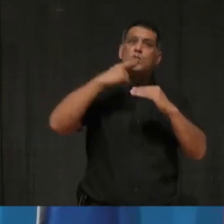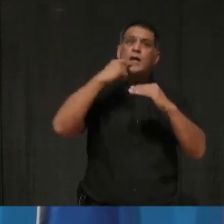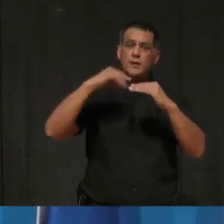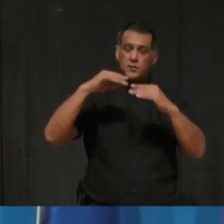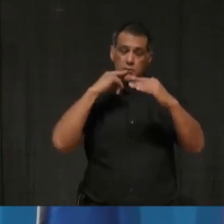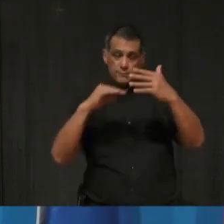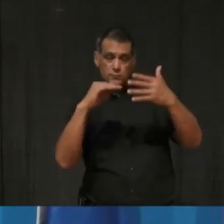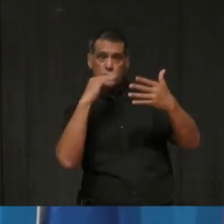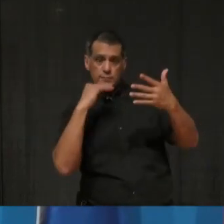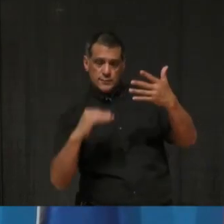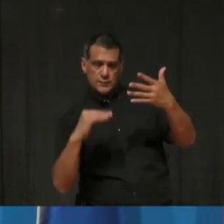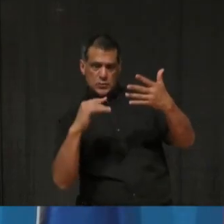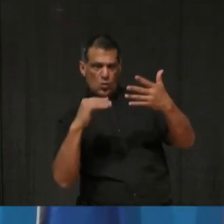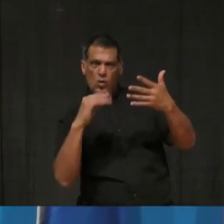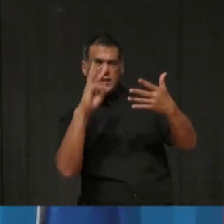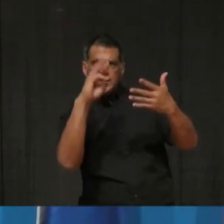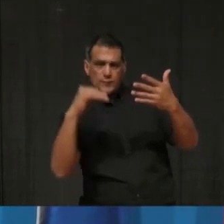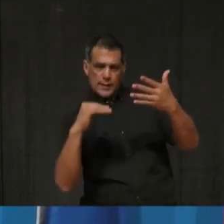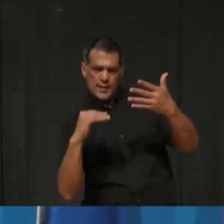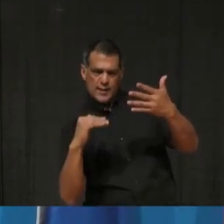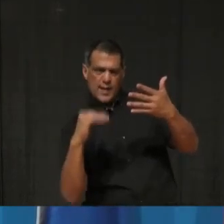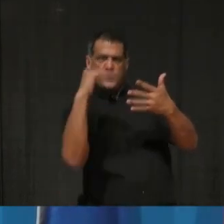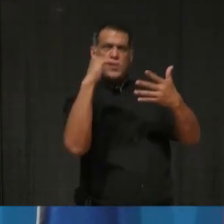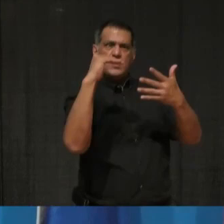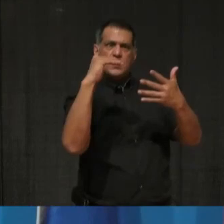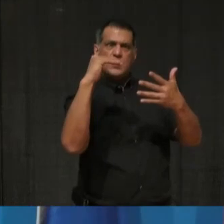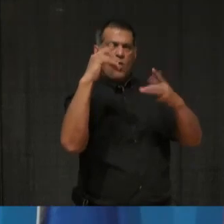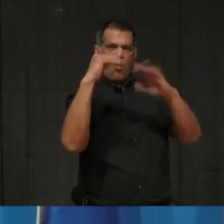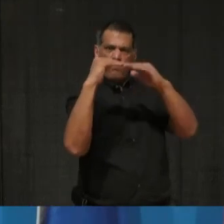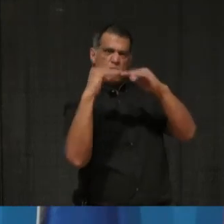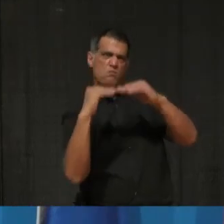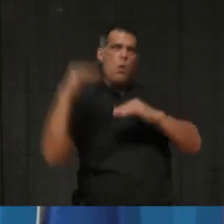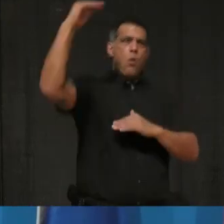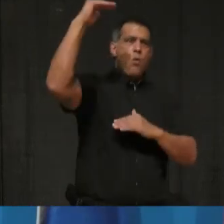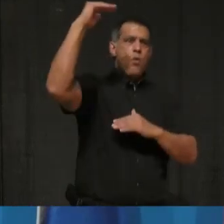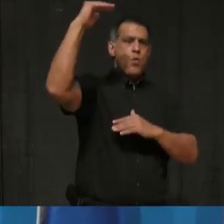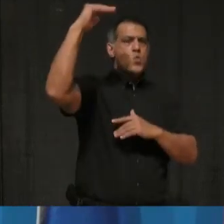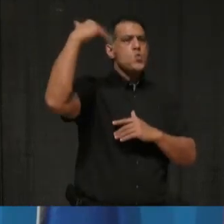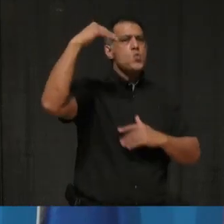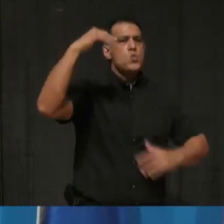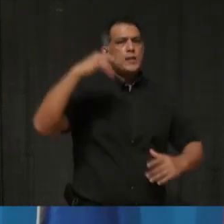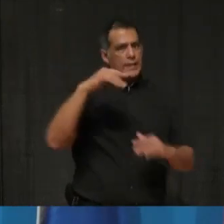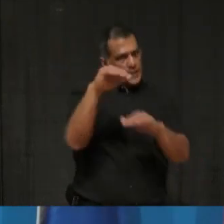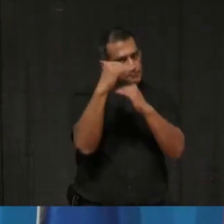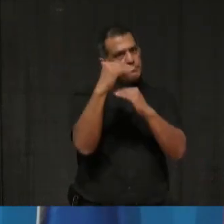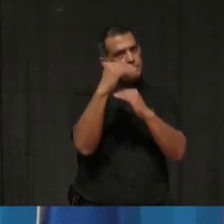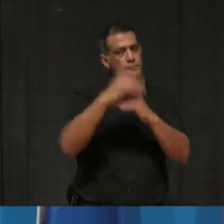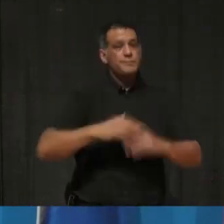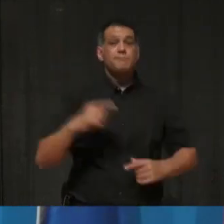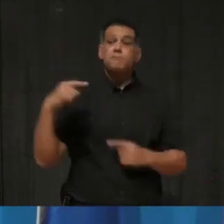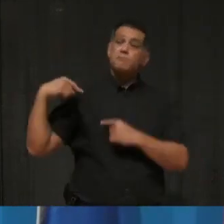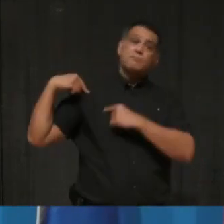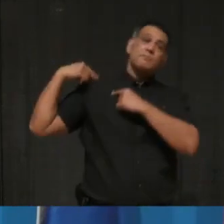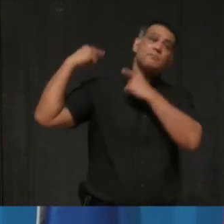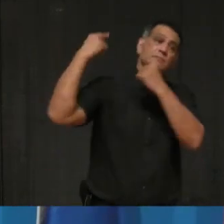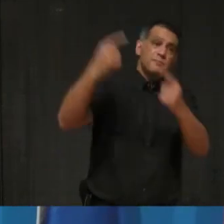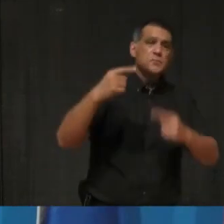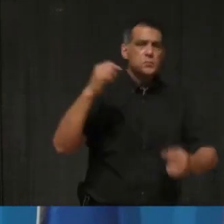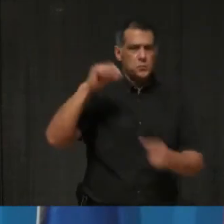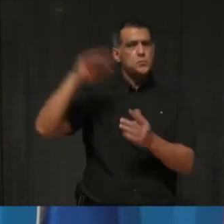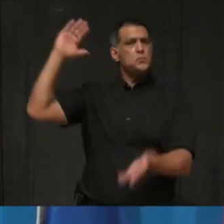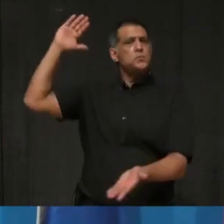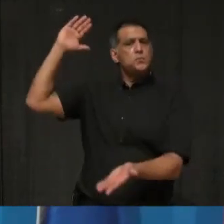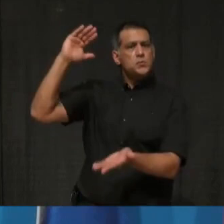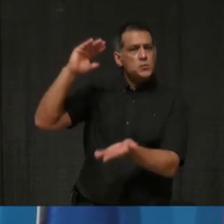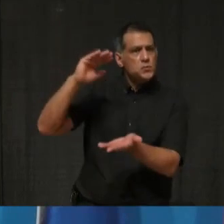said, uh, we also do know that, uh, there is a glimmer of hope. Uh, we have seen a, a drop, uh, both in, uh, the cases, but